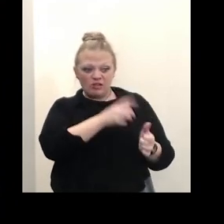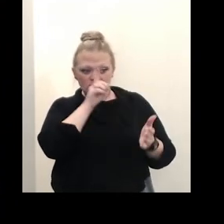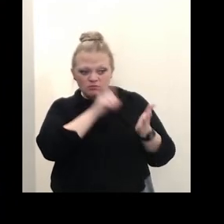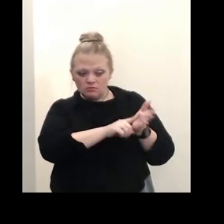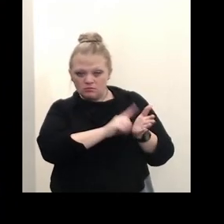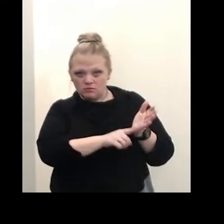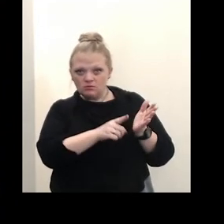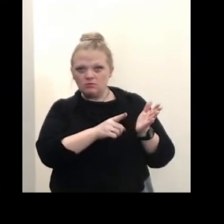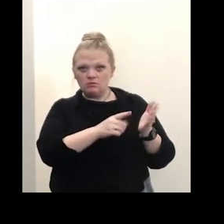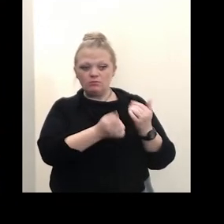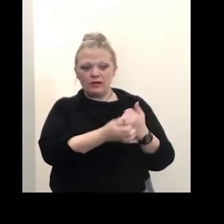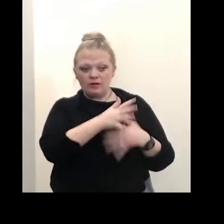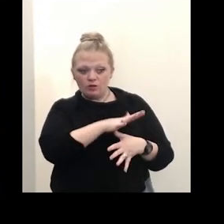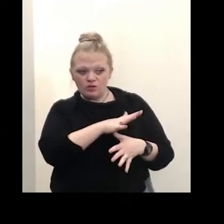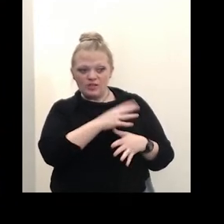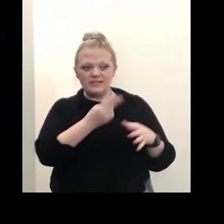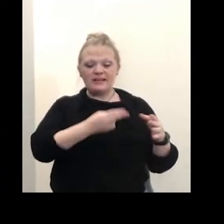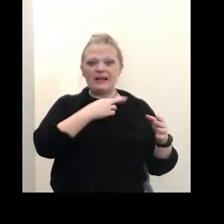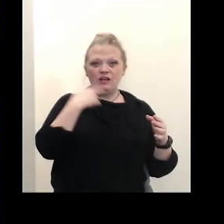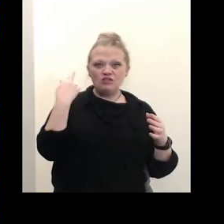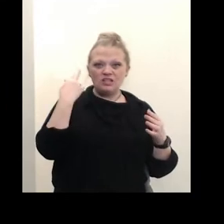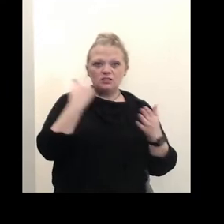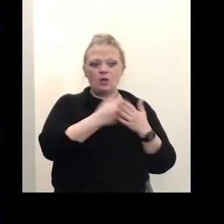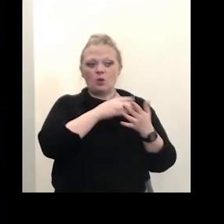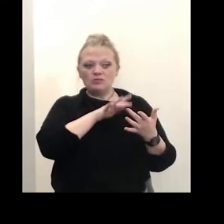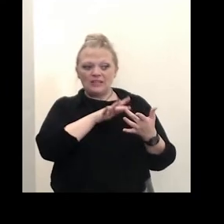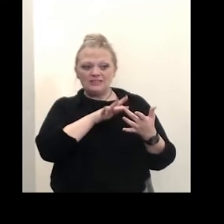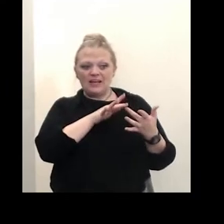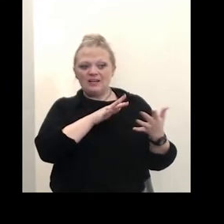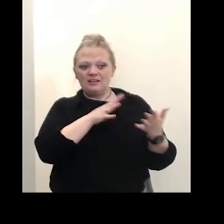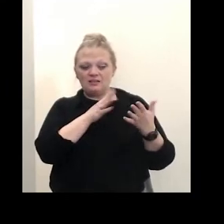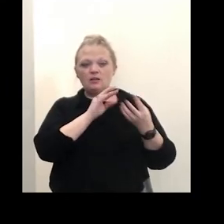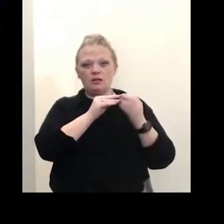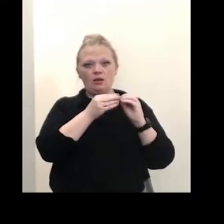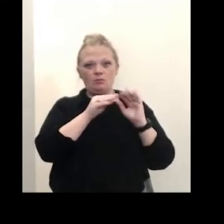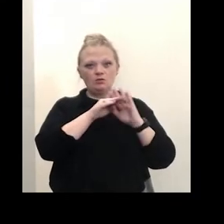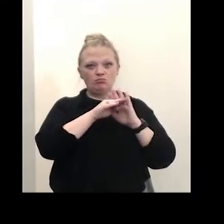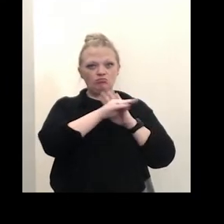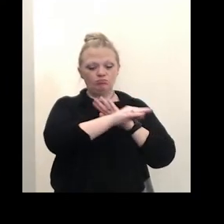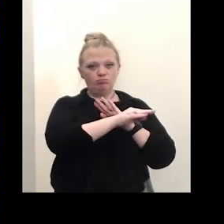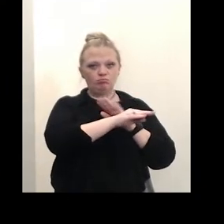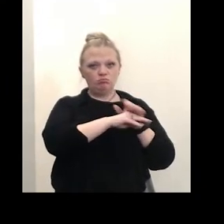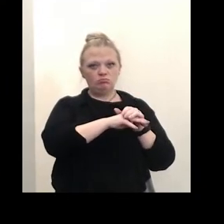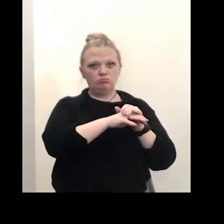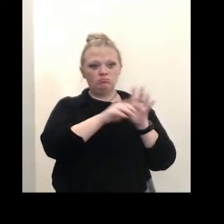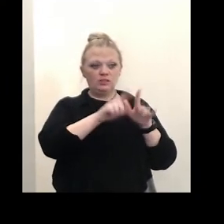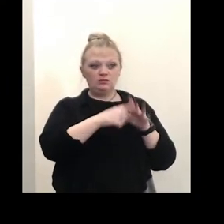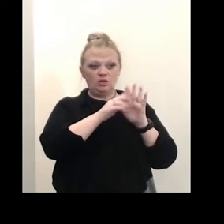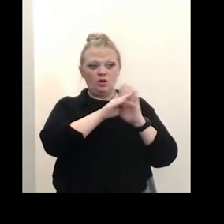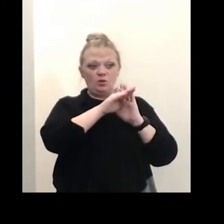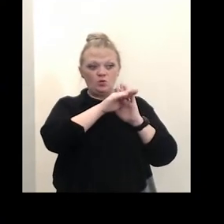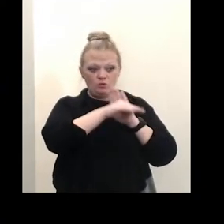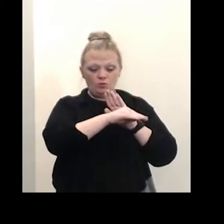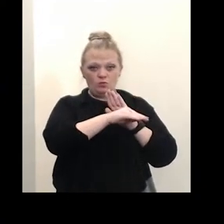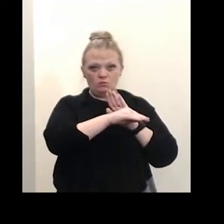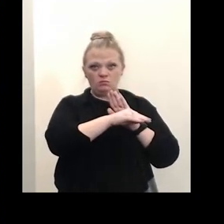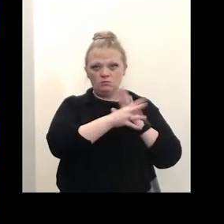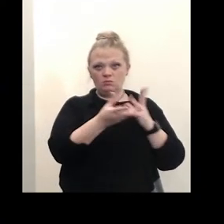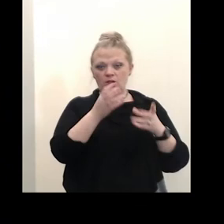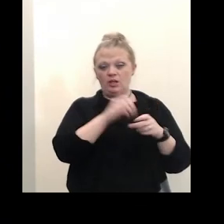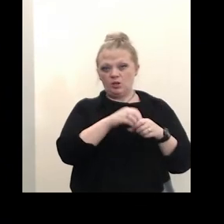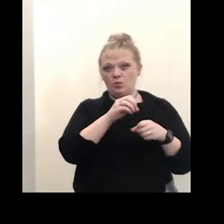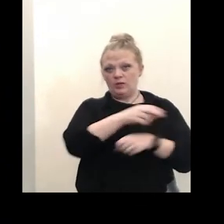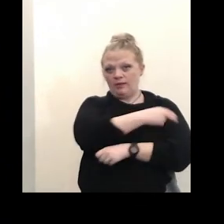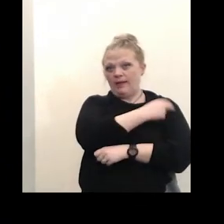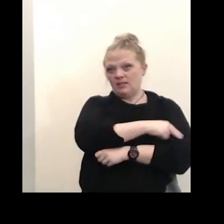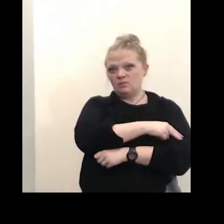prioritizing high risk close contacts that our numbers have stabilized and is even started uh decreasing including in the hospital